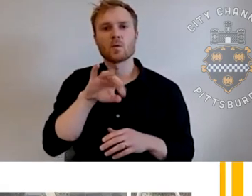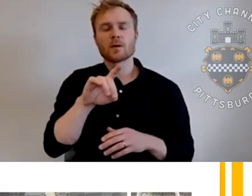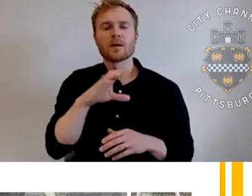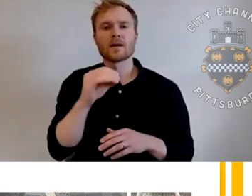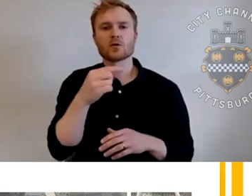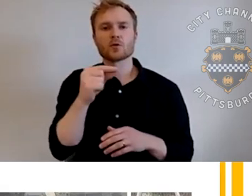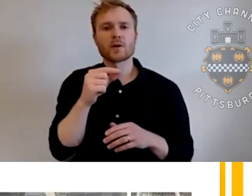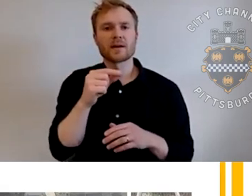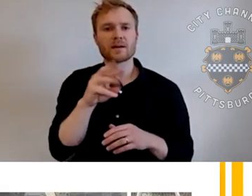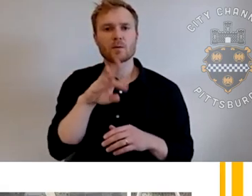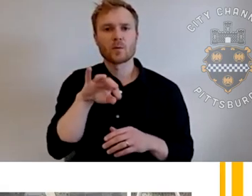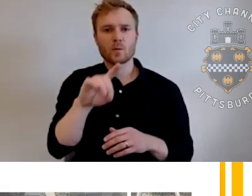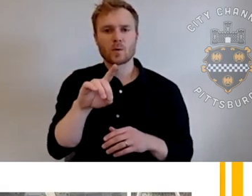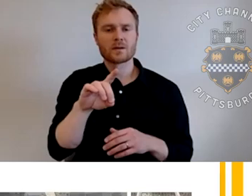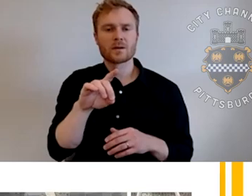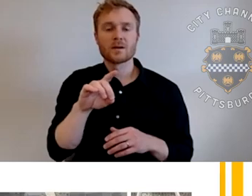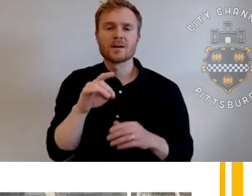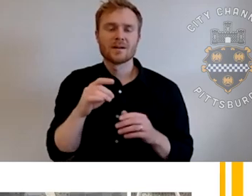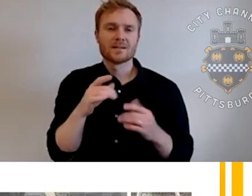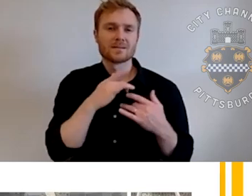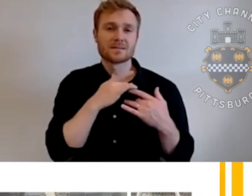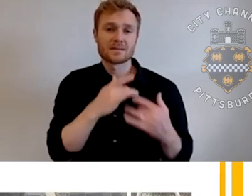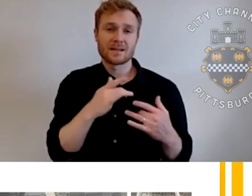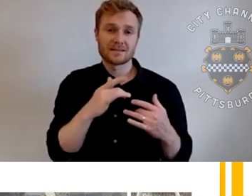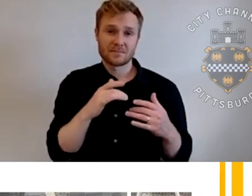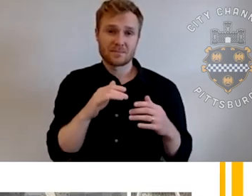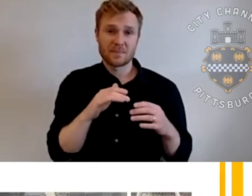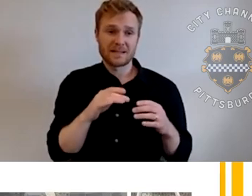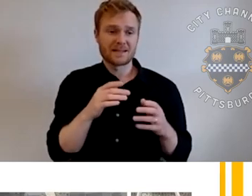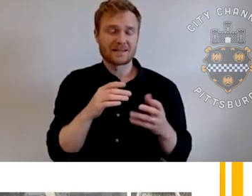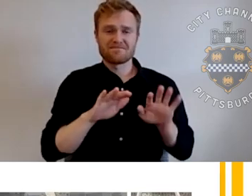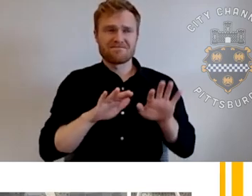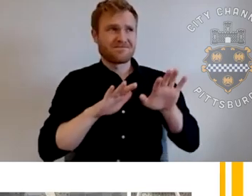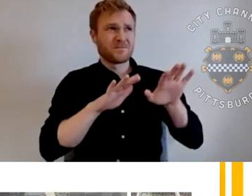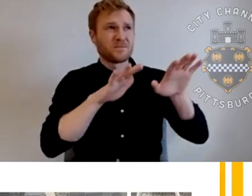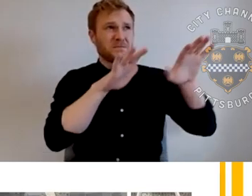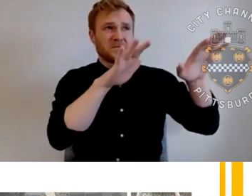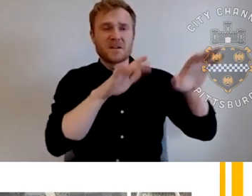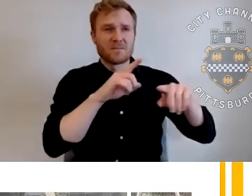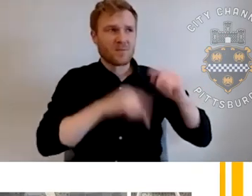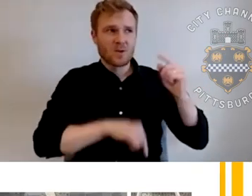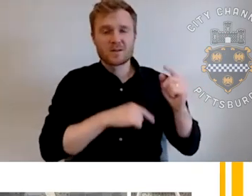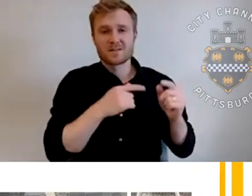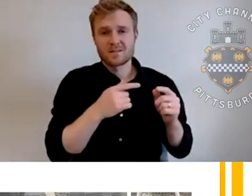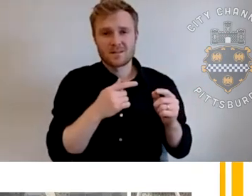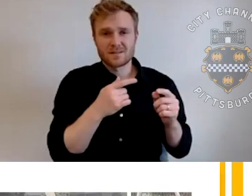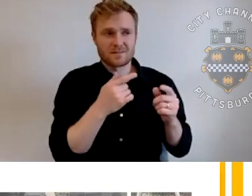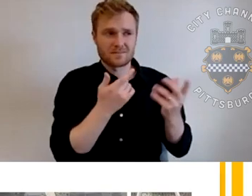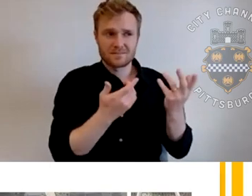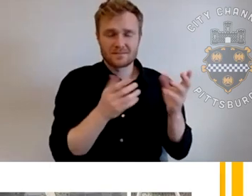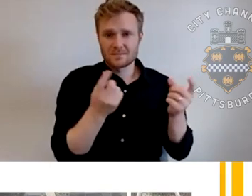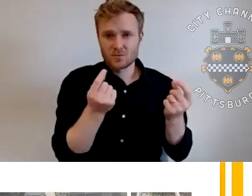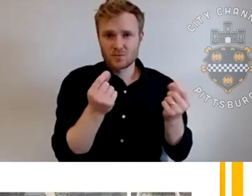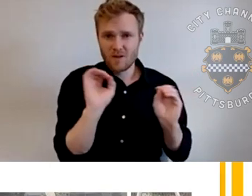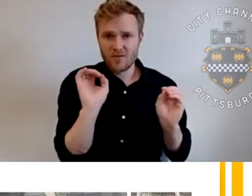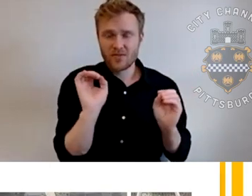generally, um, steep undevelopable land. Um, but through this guide, we recognize that, um,